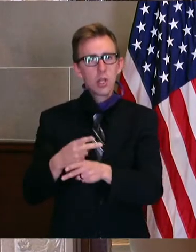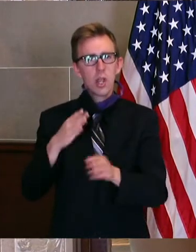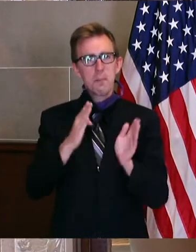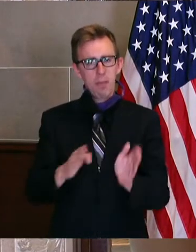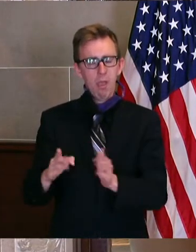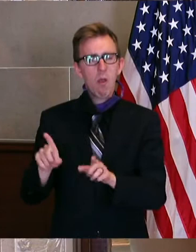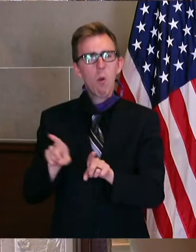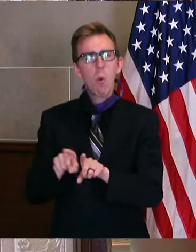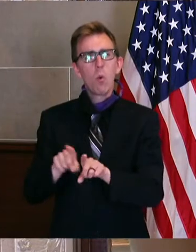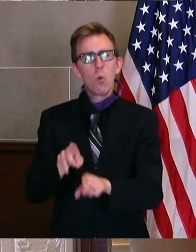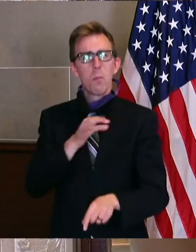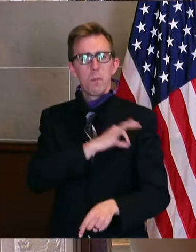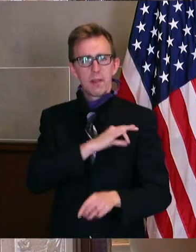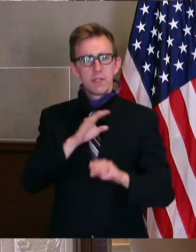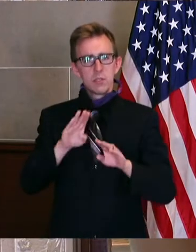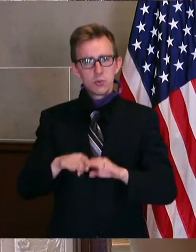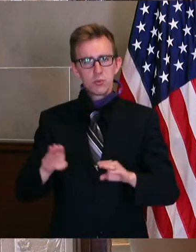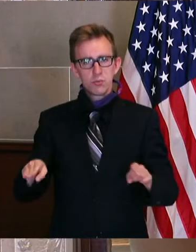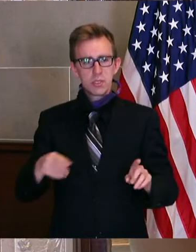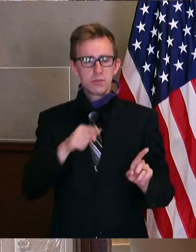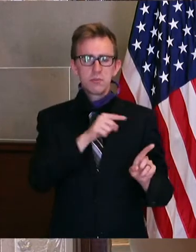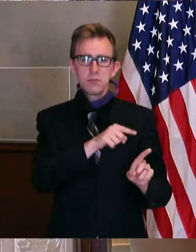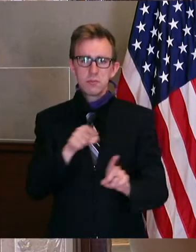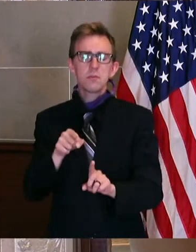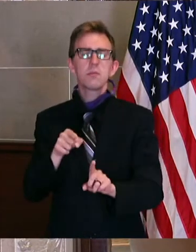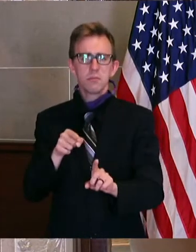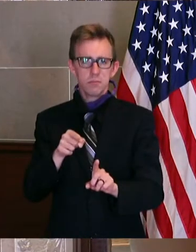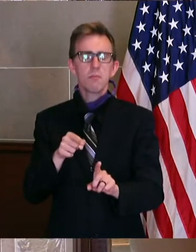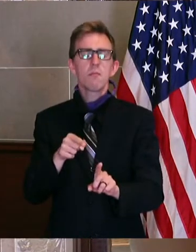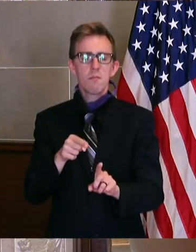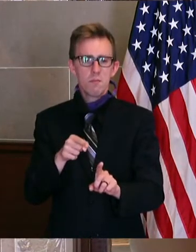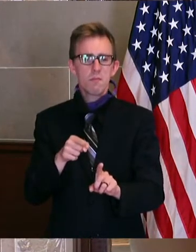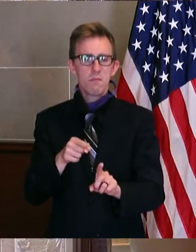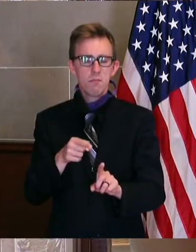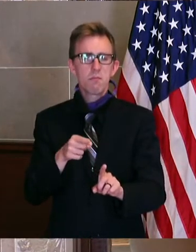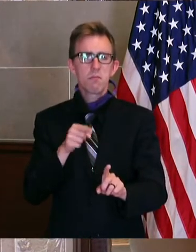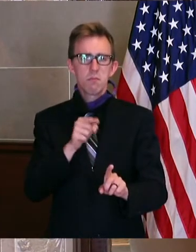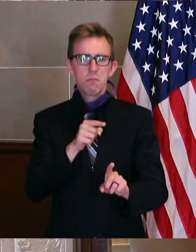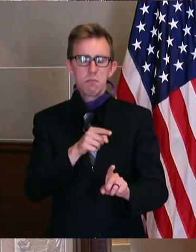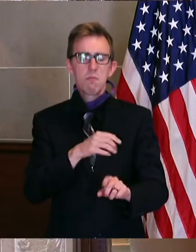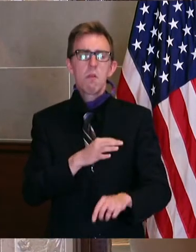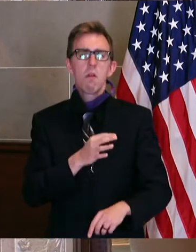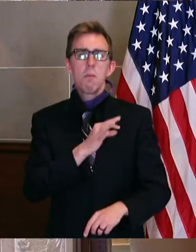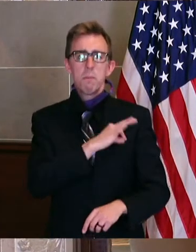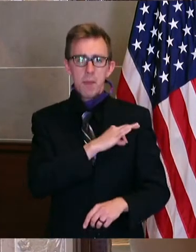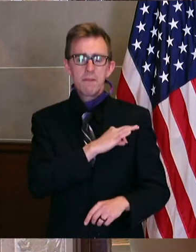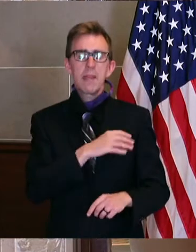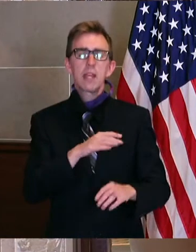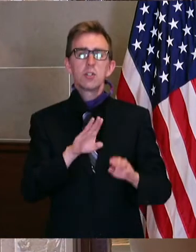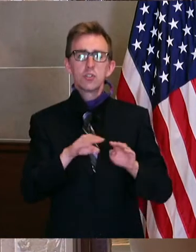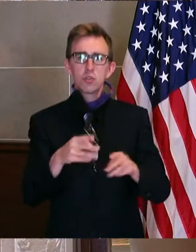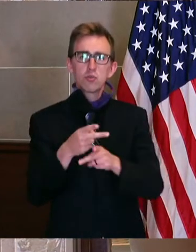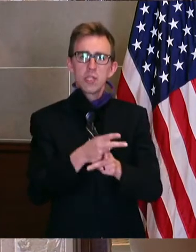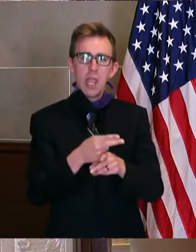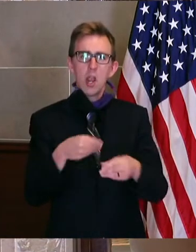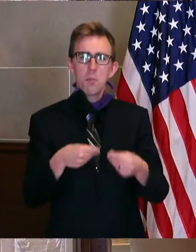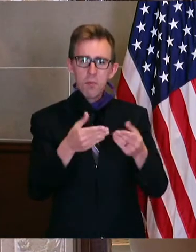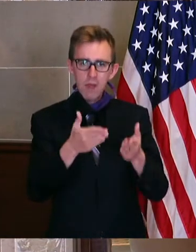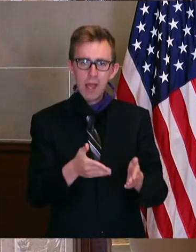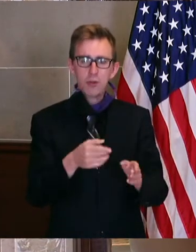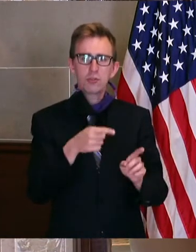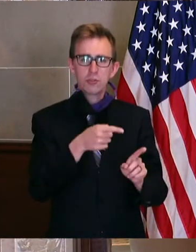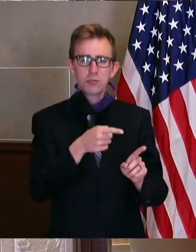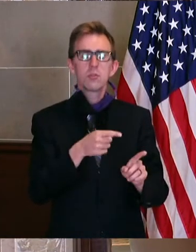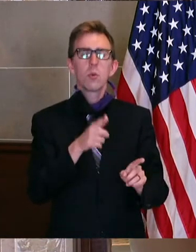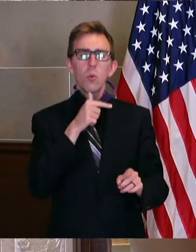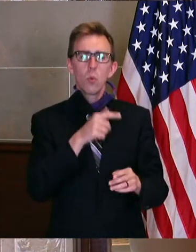also benefit children's care providers who continue